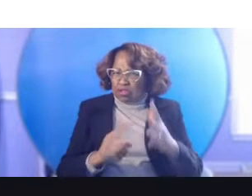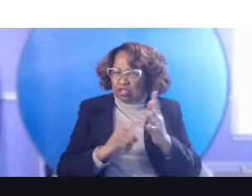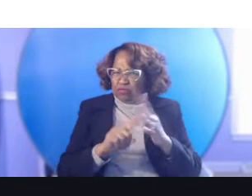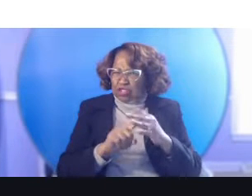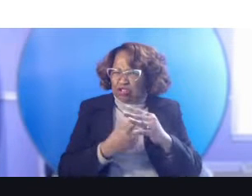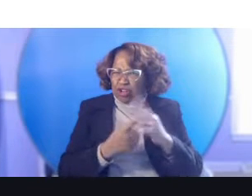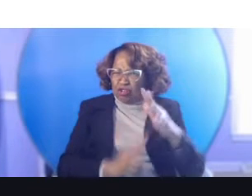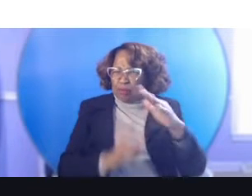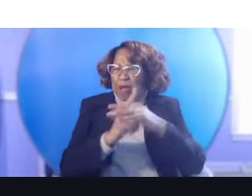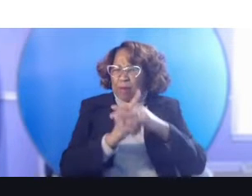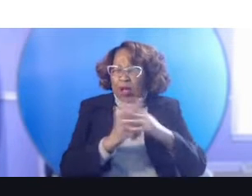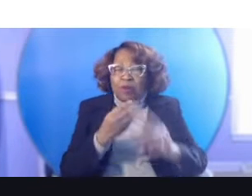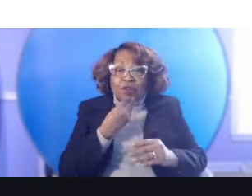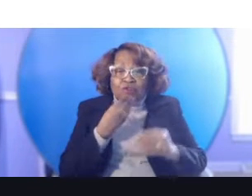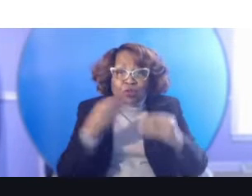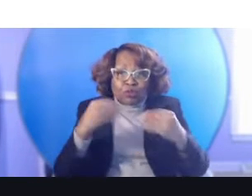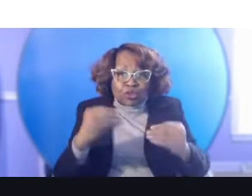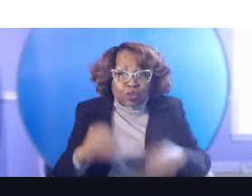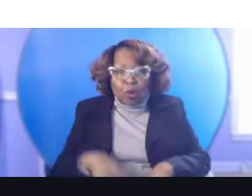a little.